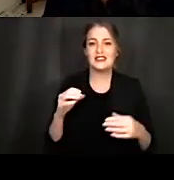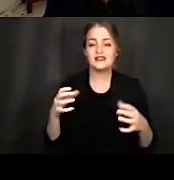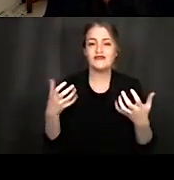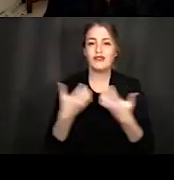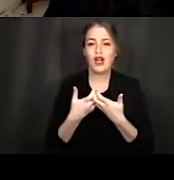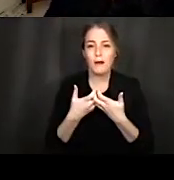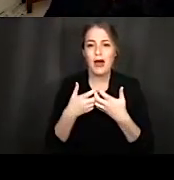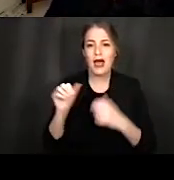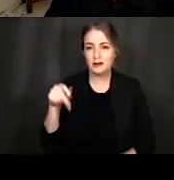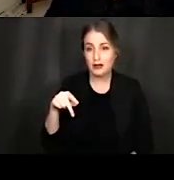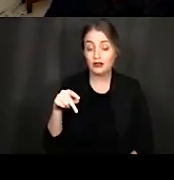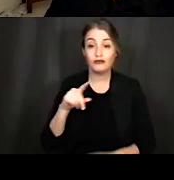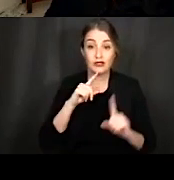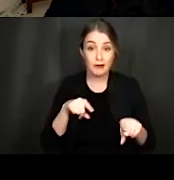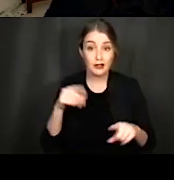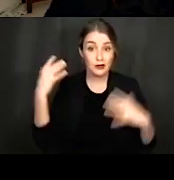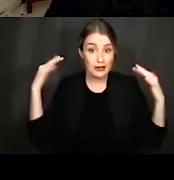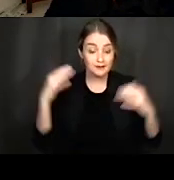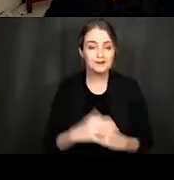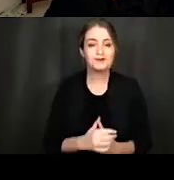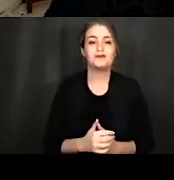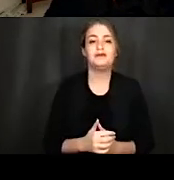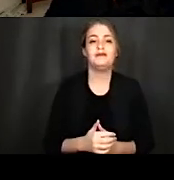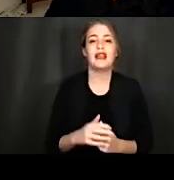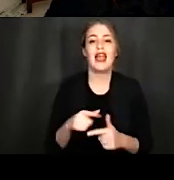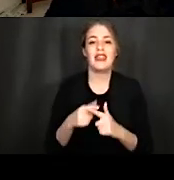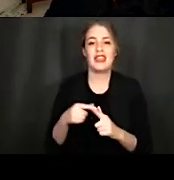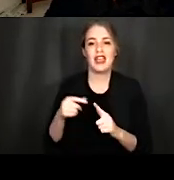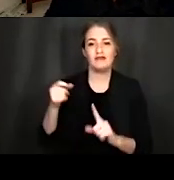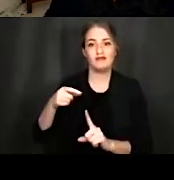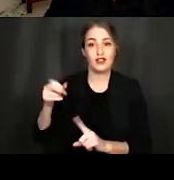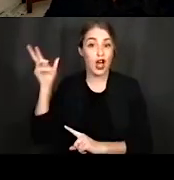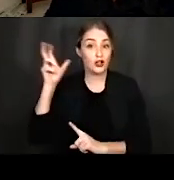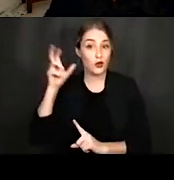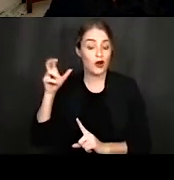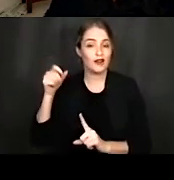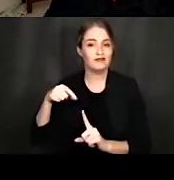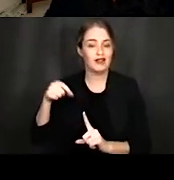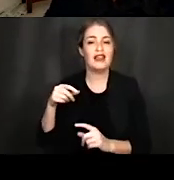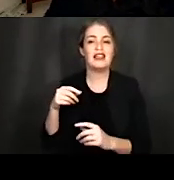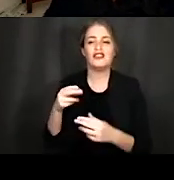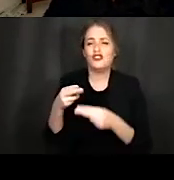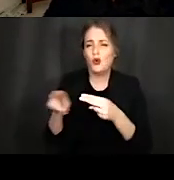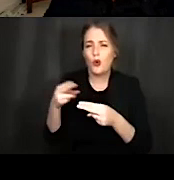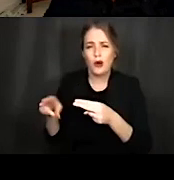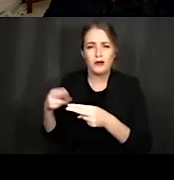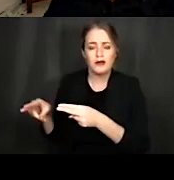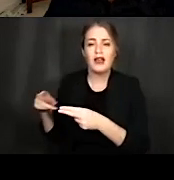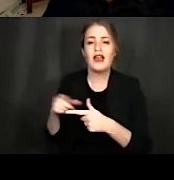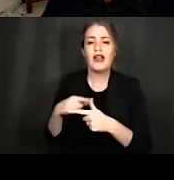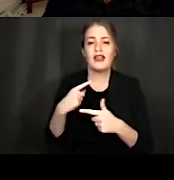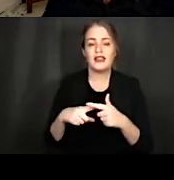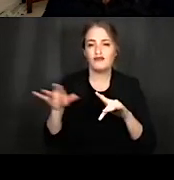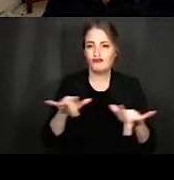They then activate the auditory efferent, using a short electrical stimulation, and record